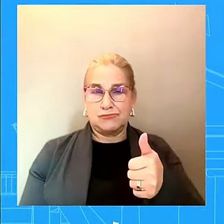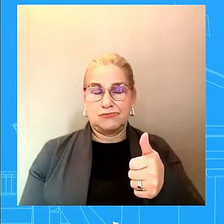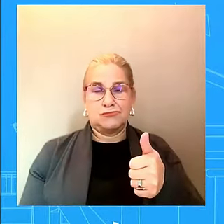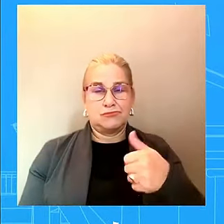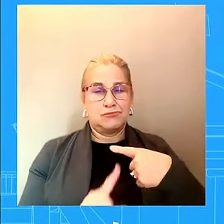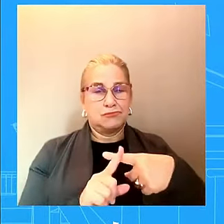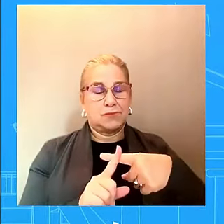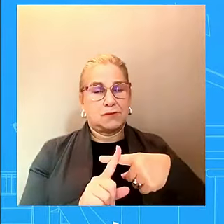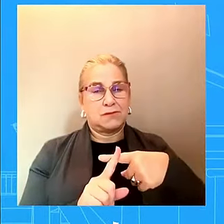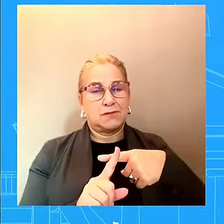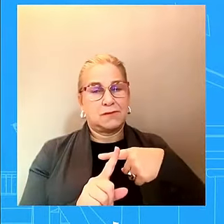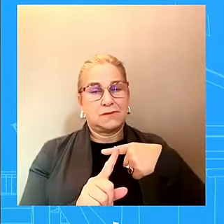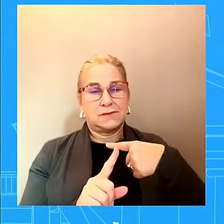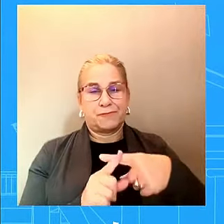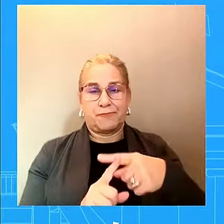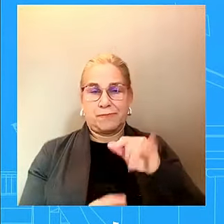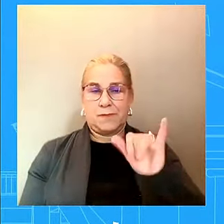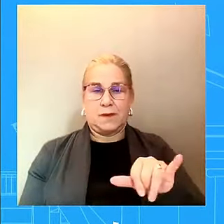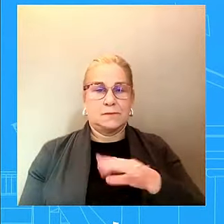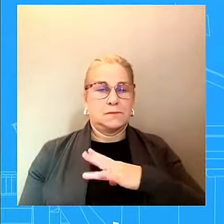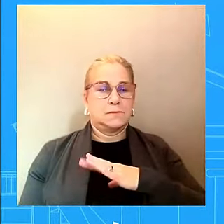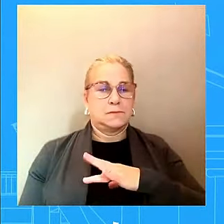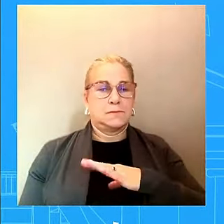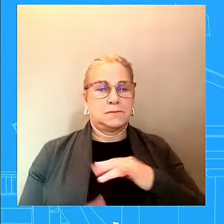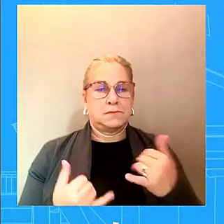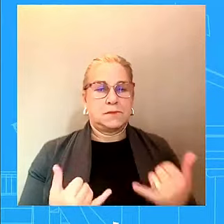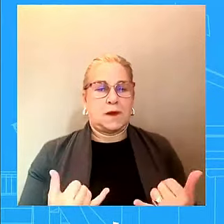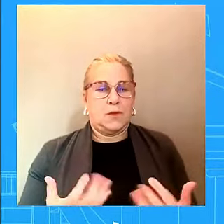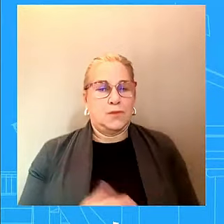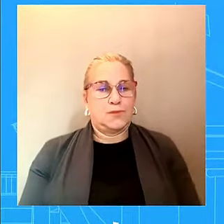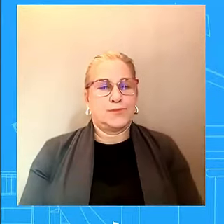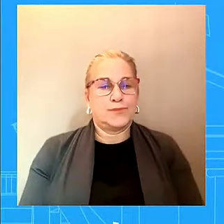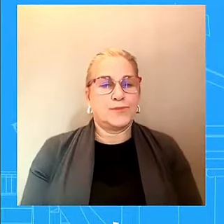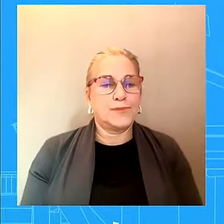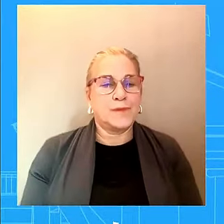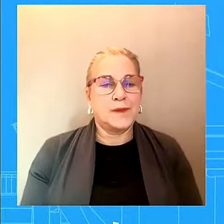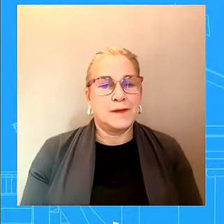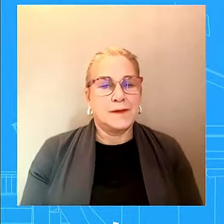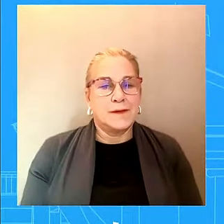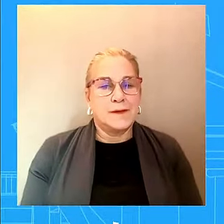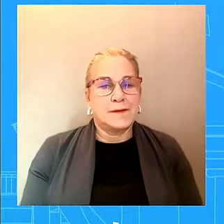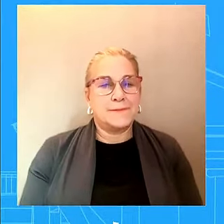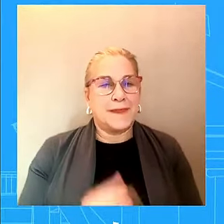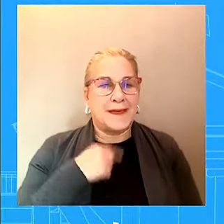end of the day. I know we have to go. Okay. Uh, and we have to go. Sorry guys.